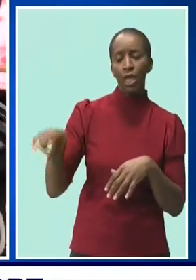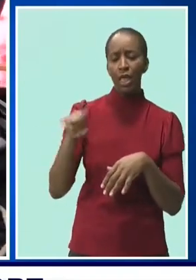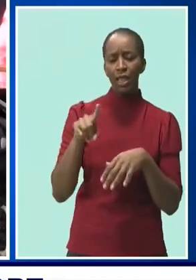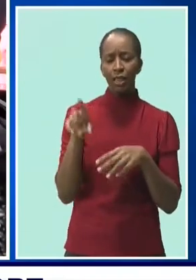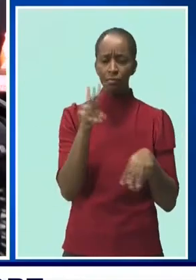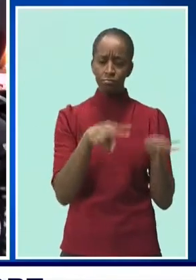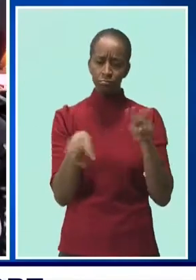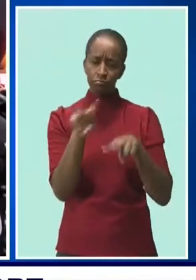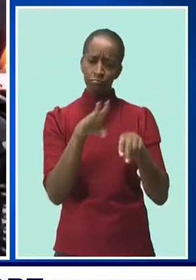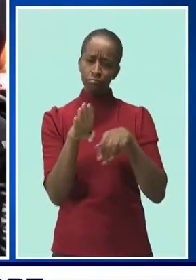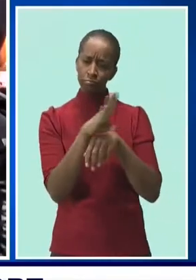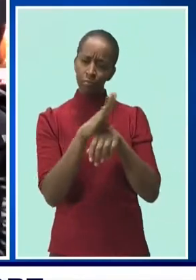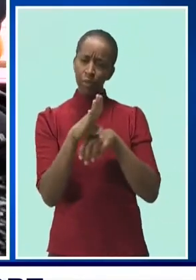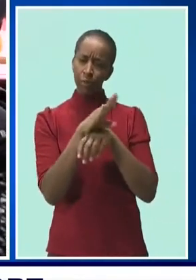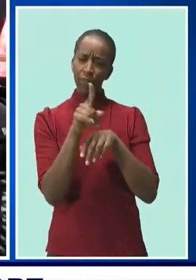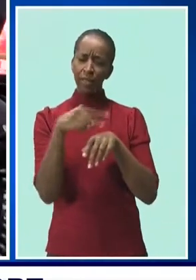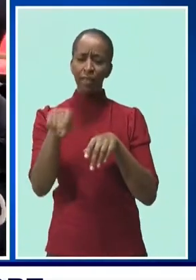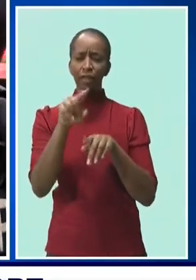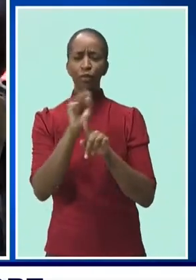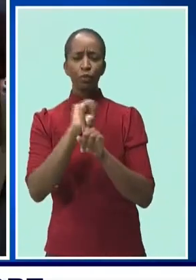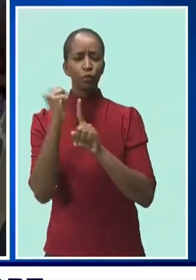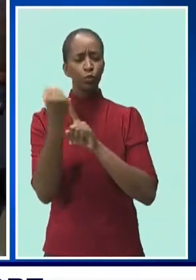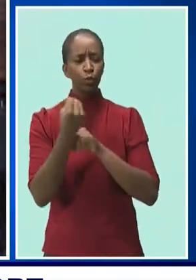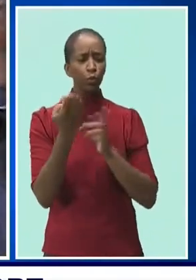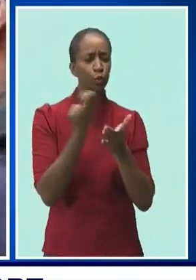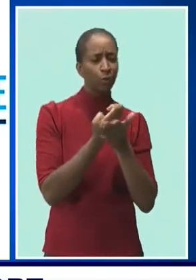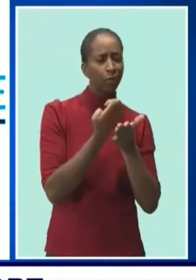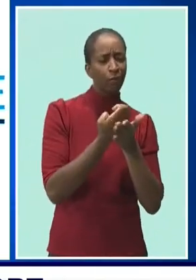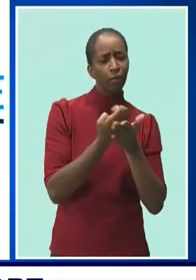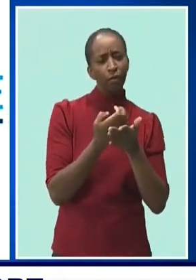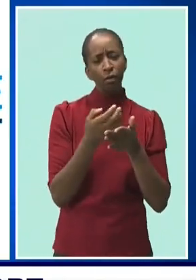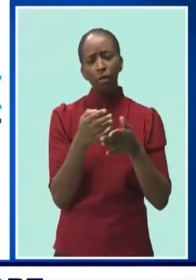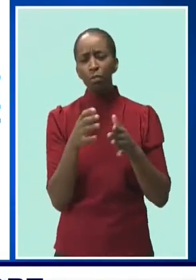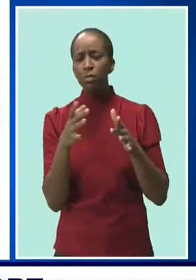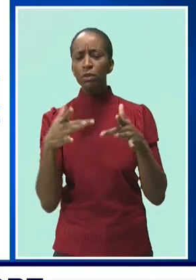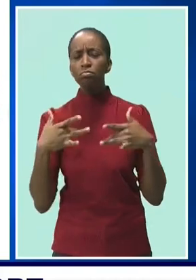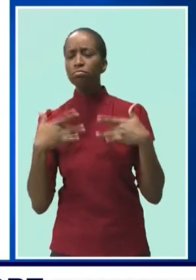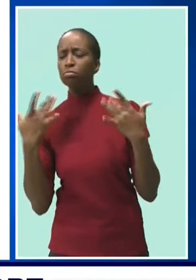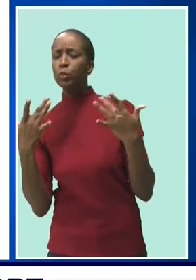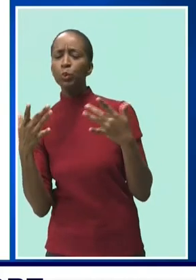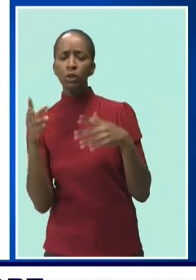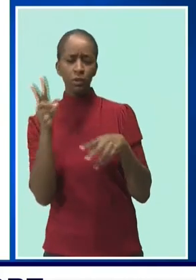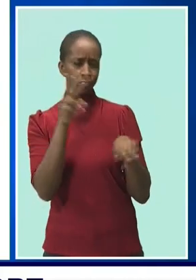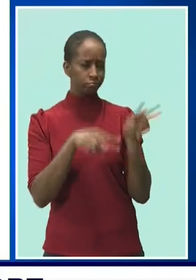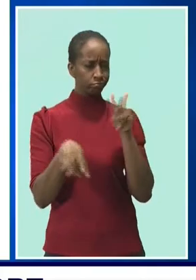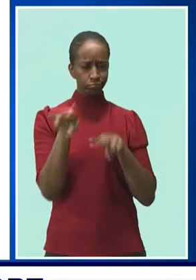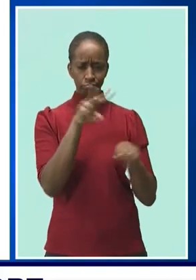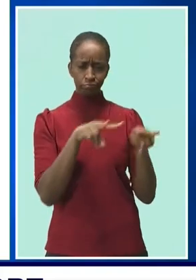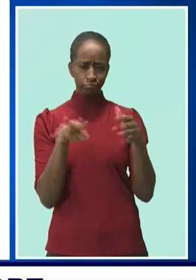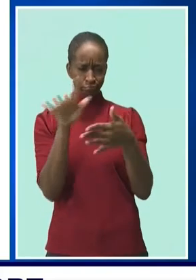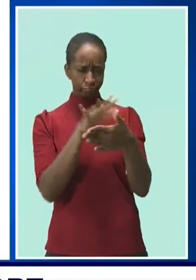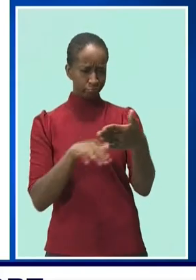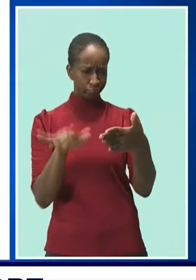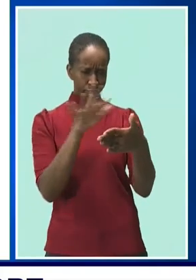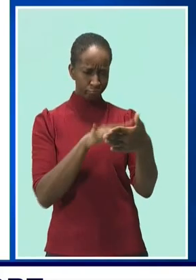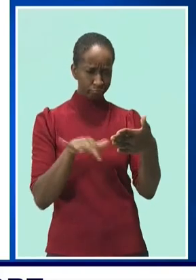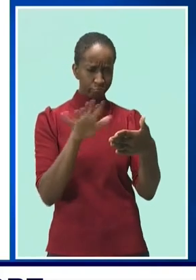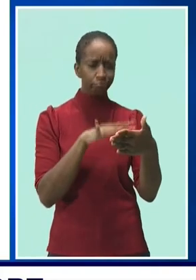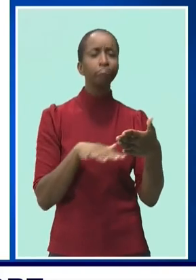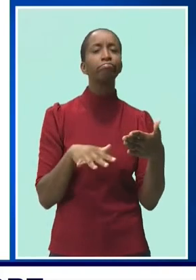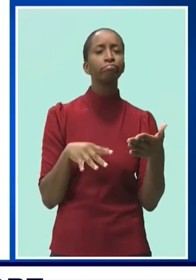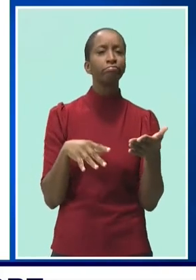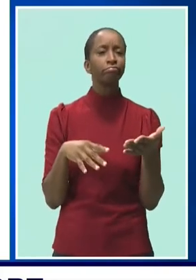the country to support the government's relief and recovery efforts, which it has described as, quote, best practice COVID